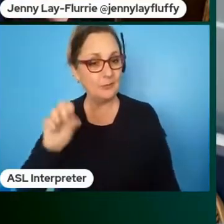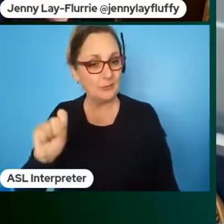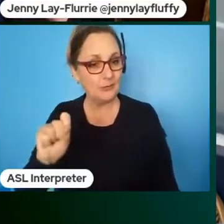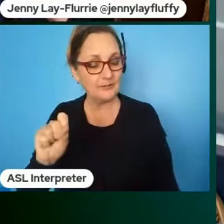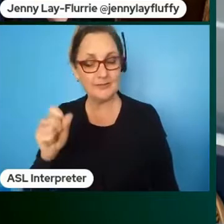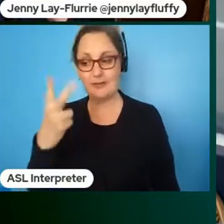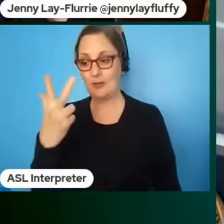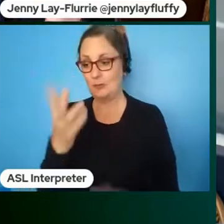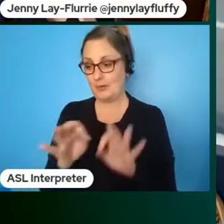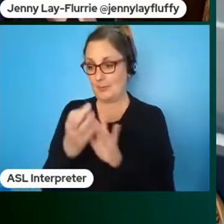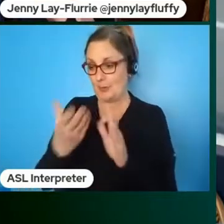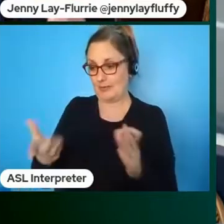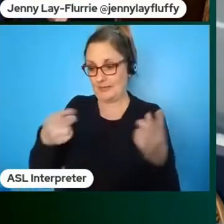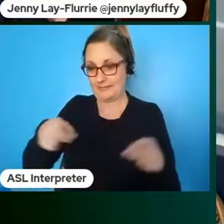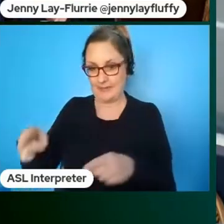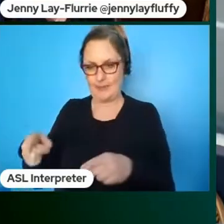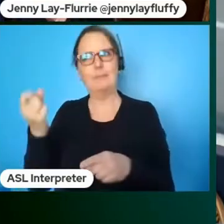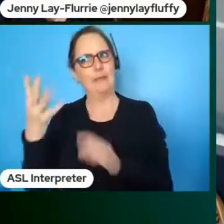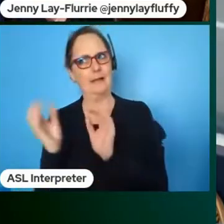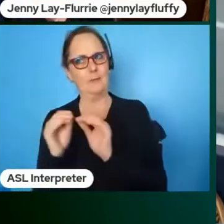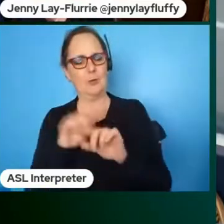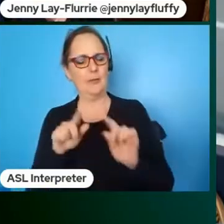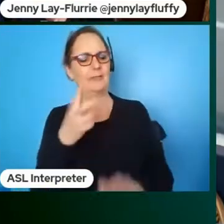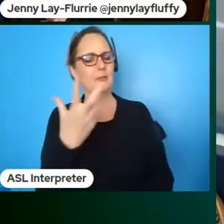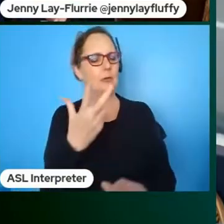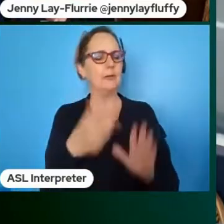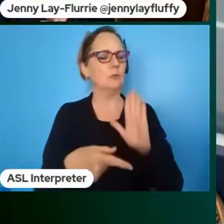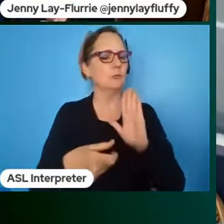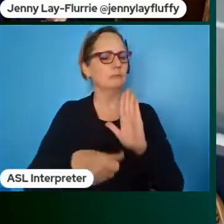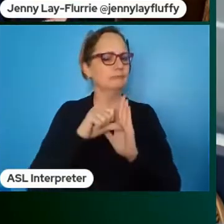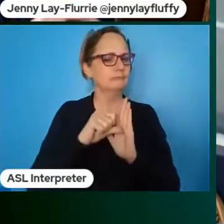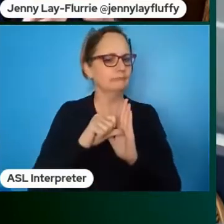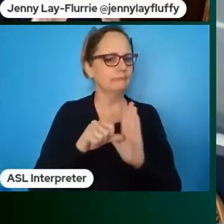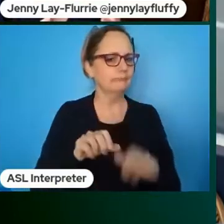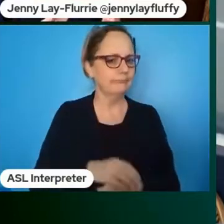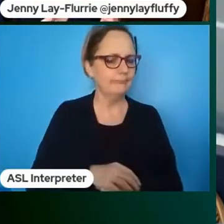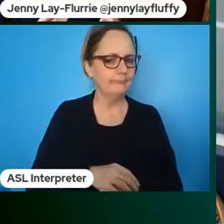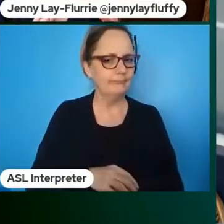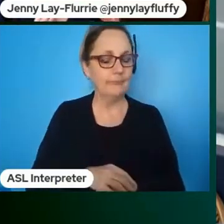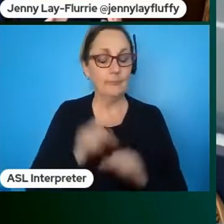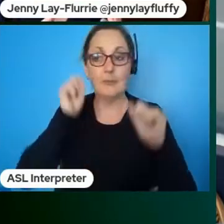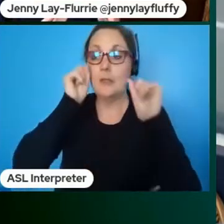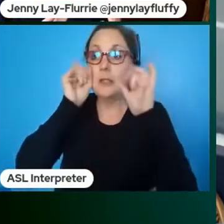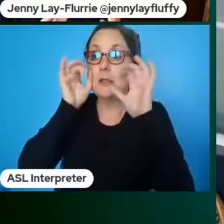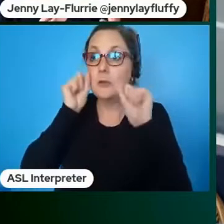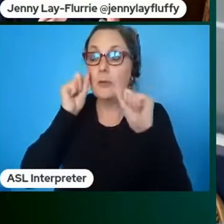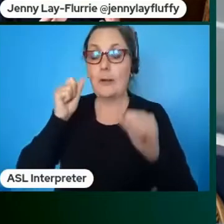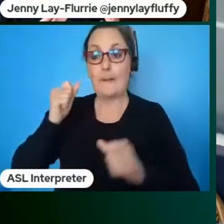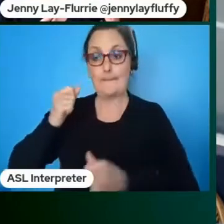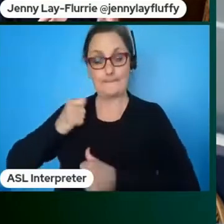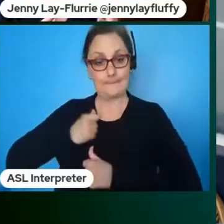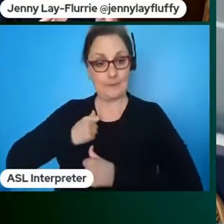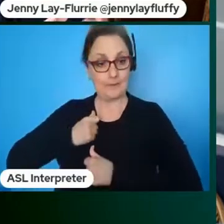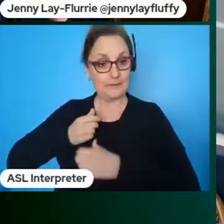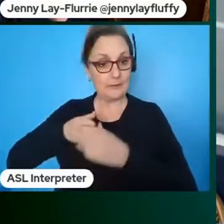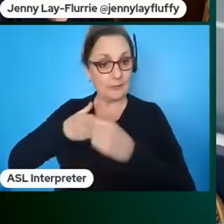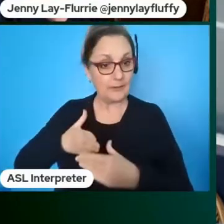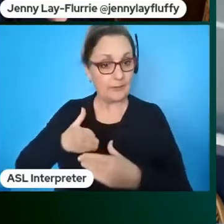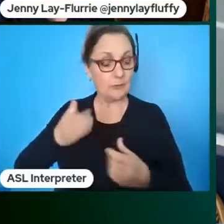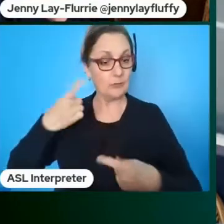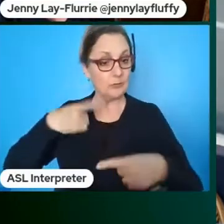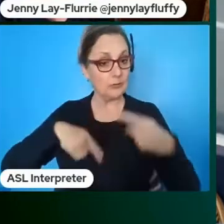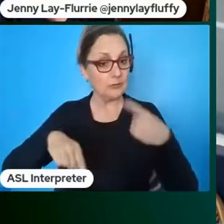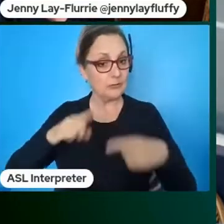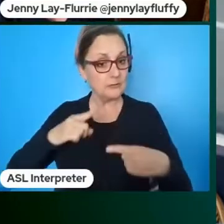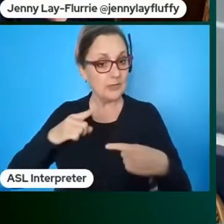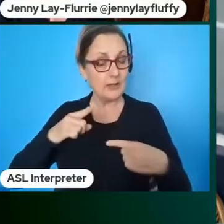things and a lot more besides that happened in just one day we had an incredible military leader signing the